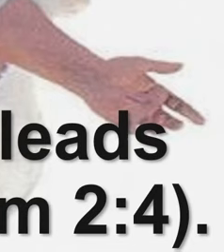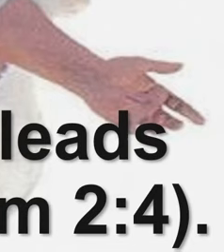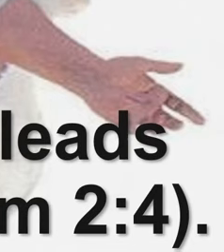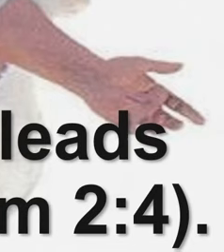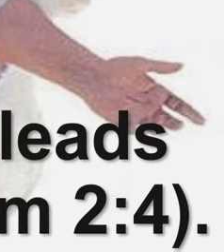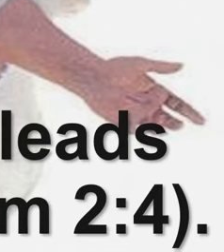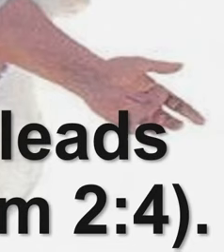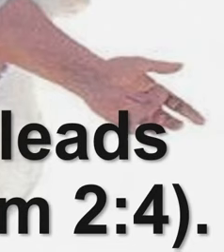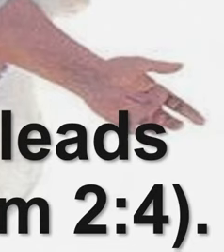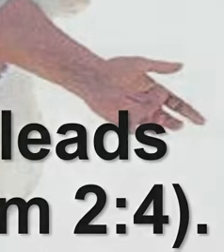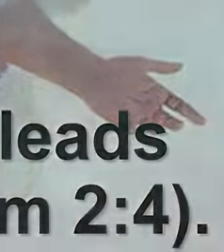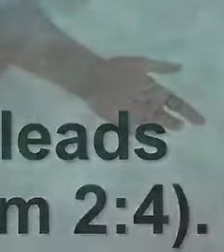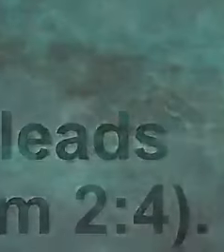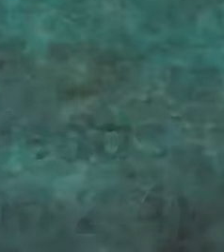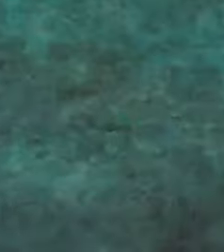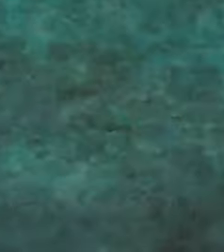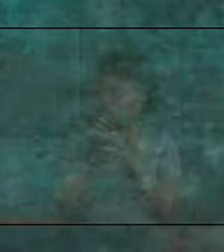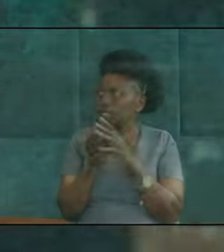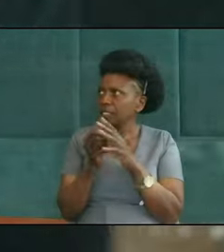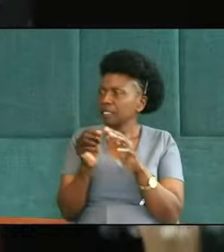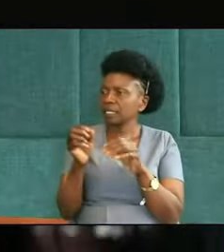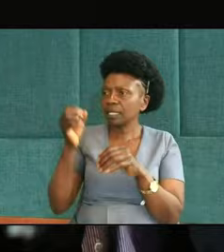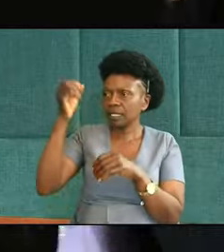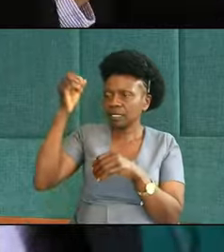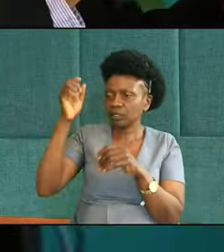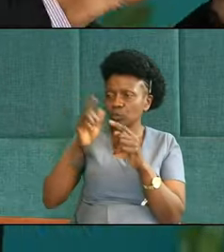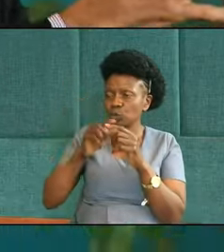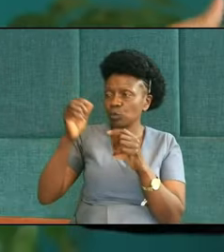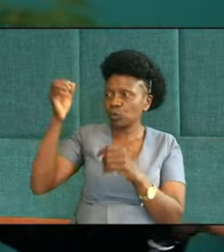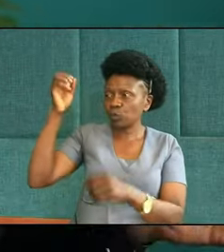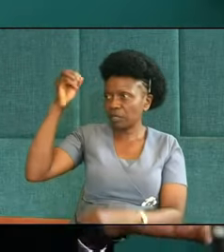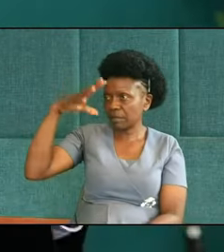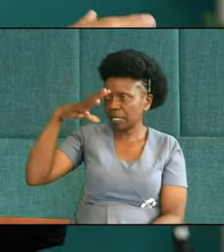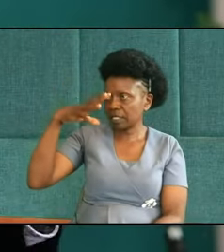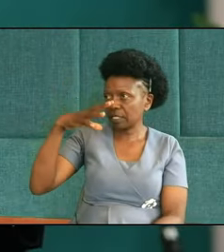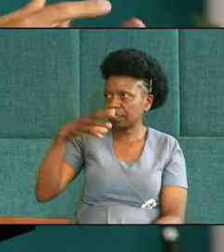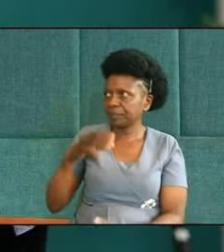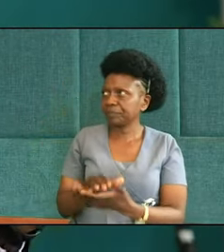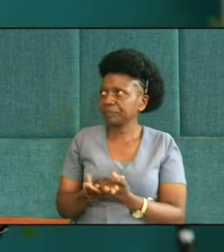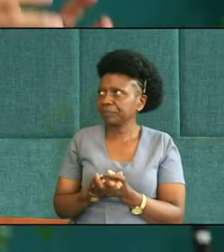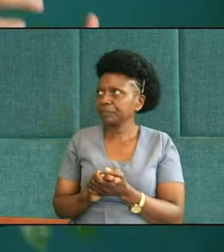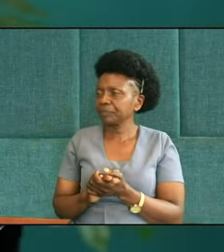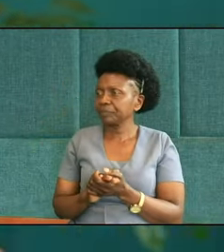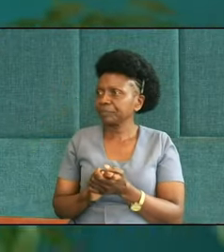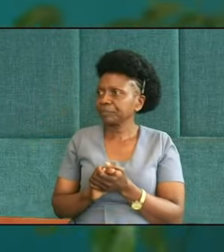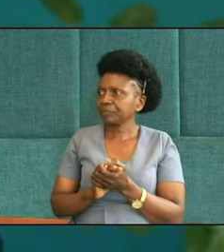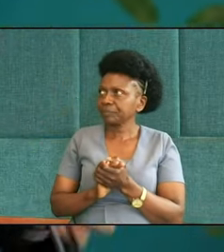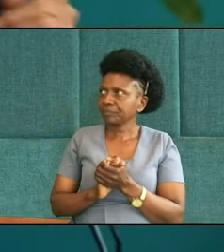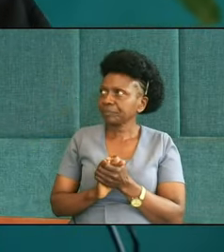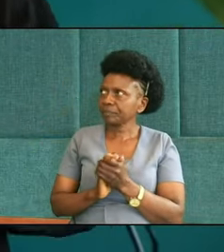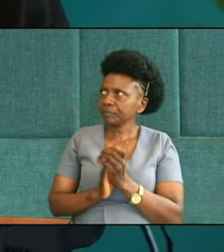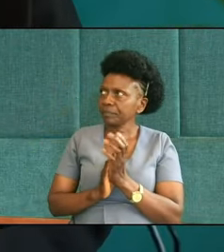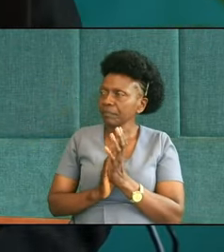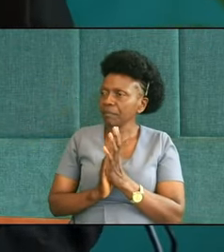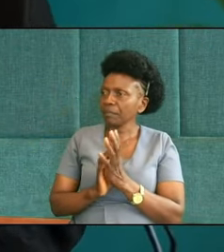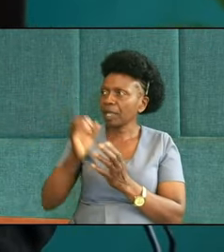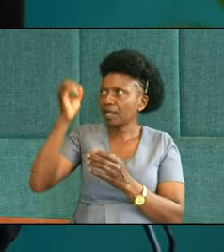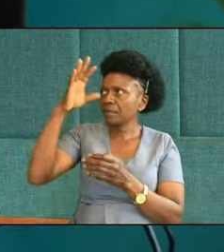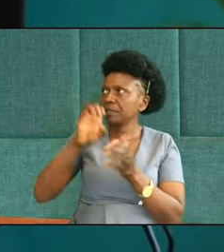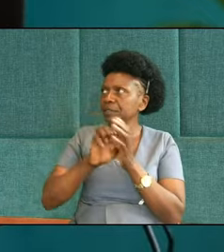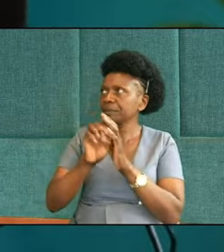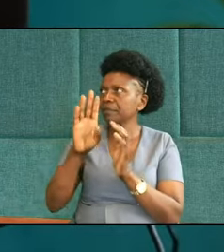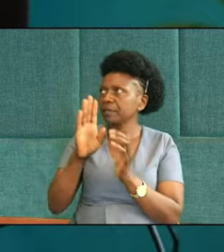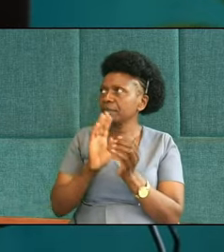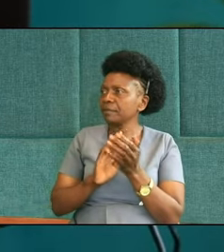Genesis, so we want to wrap it up by going to the book of Revelation. We were in Genesis chapter 44 verse 33, we want to go to Revelation